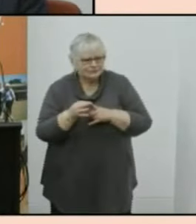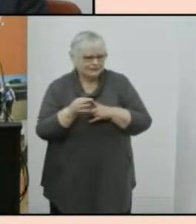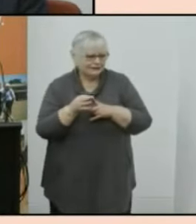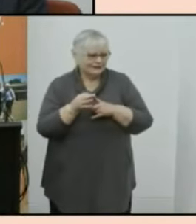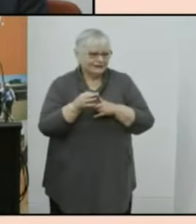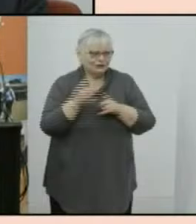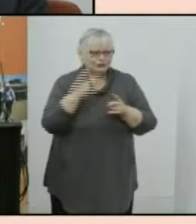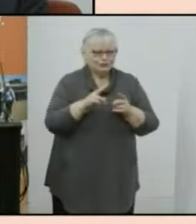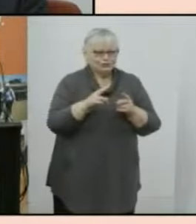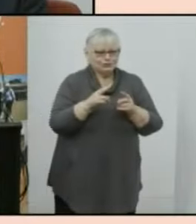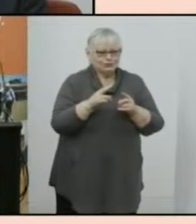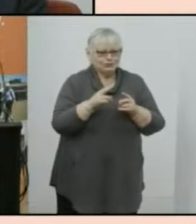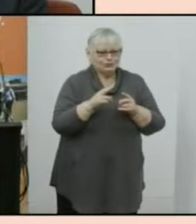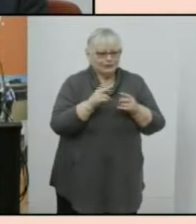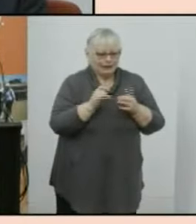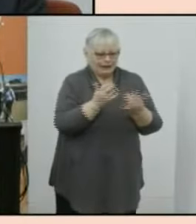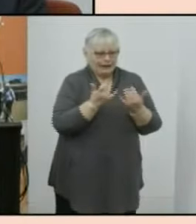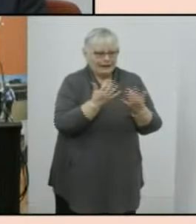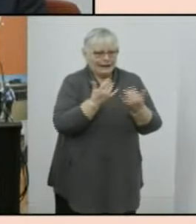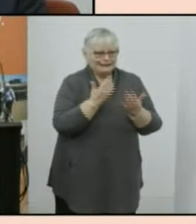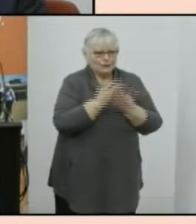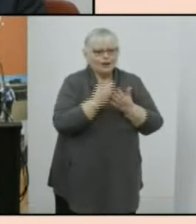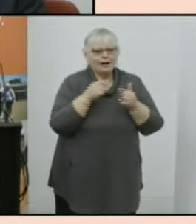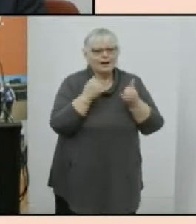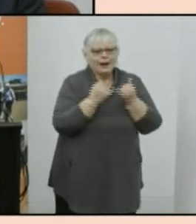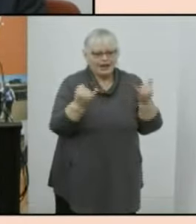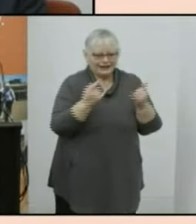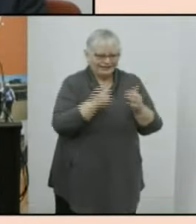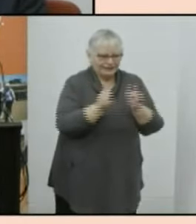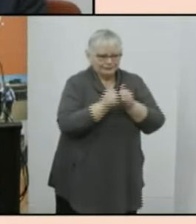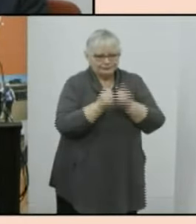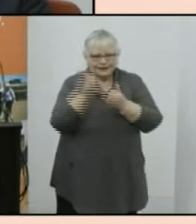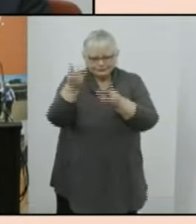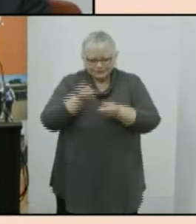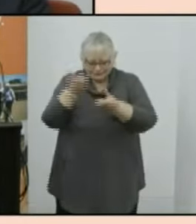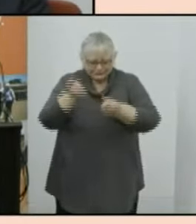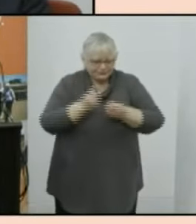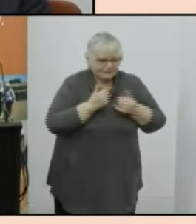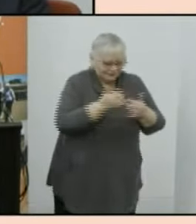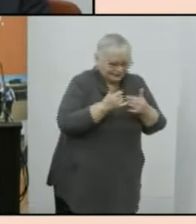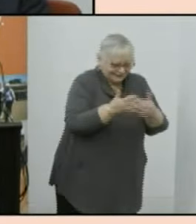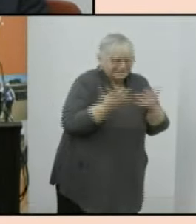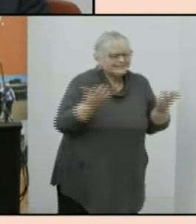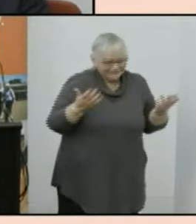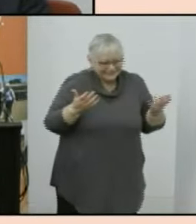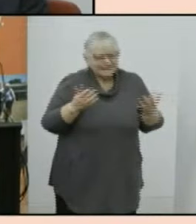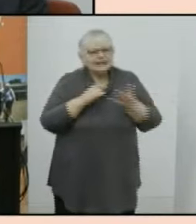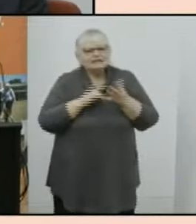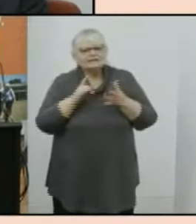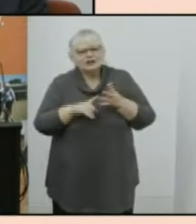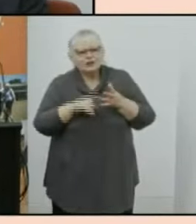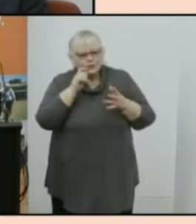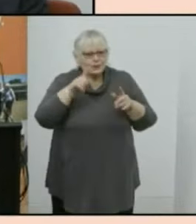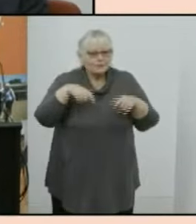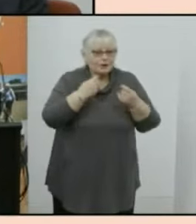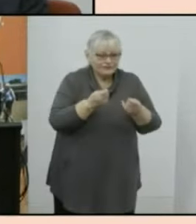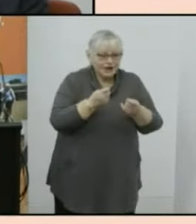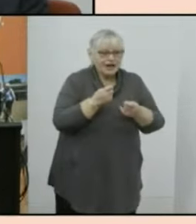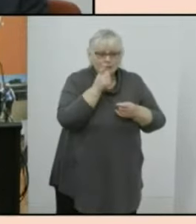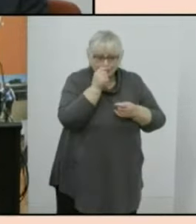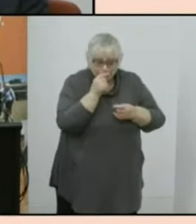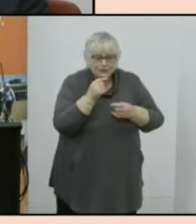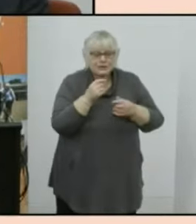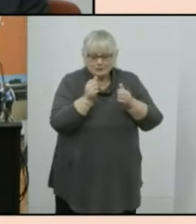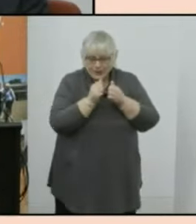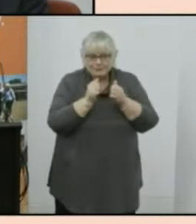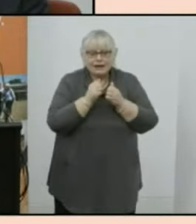to uh collate an online response than a paper response but we will continue to provide the possibility